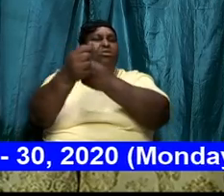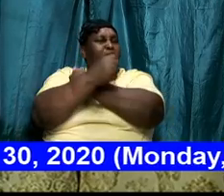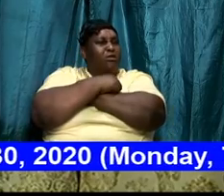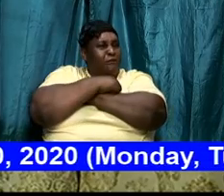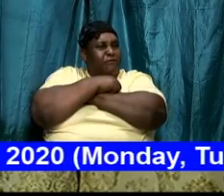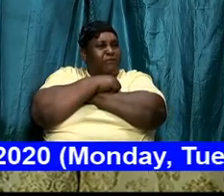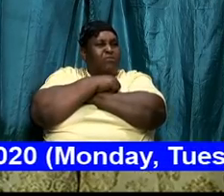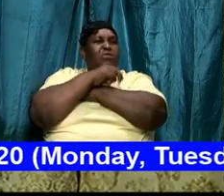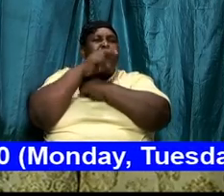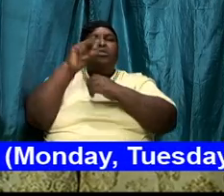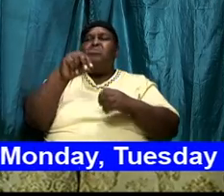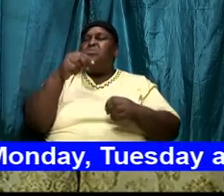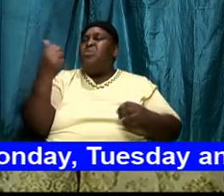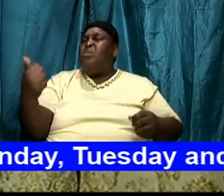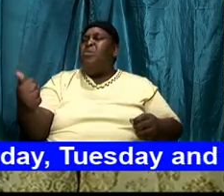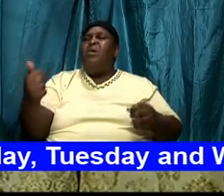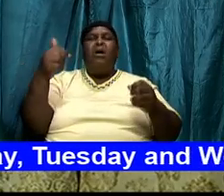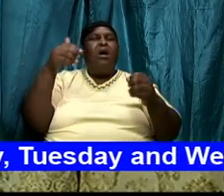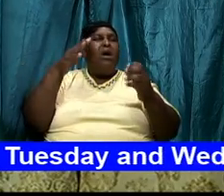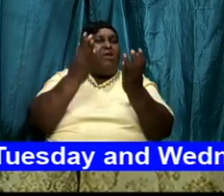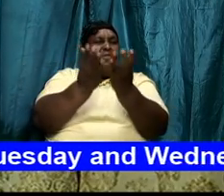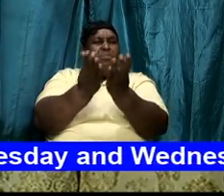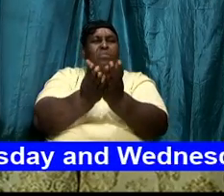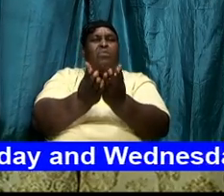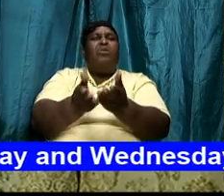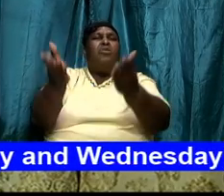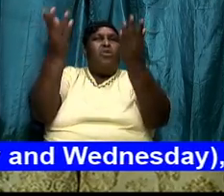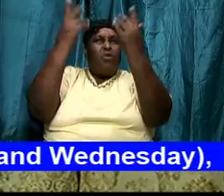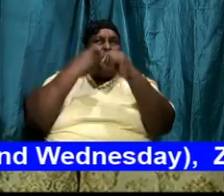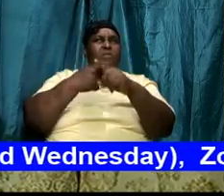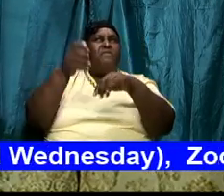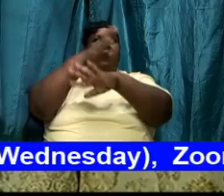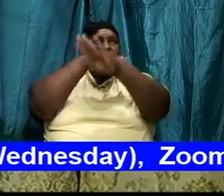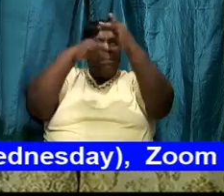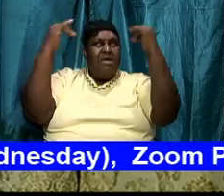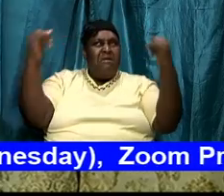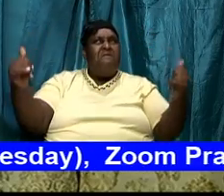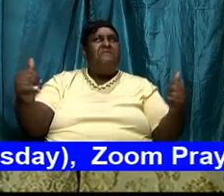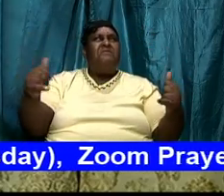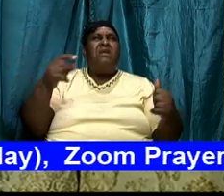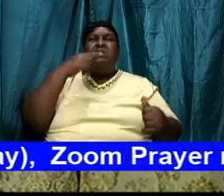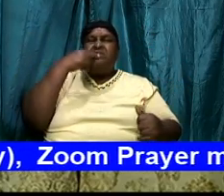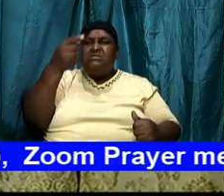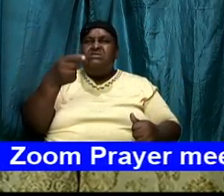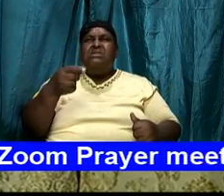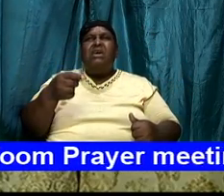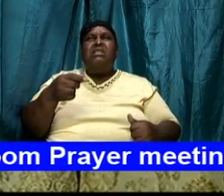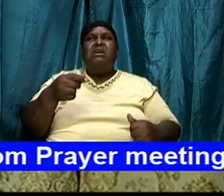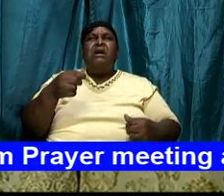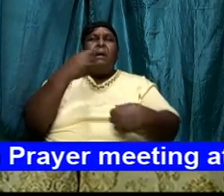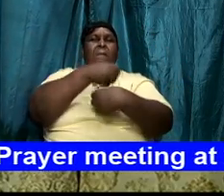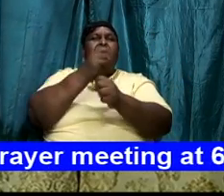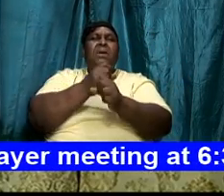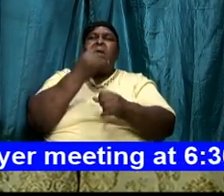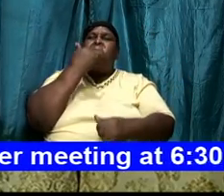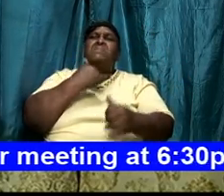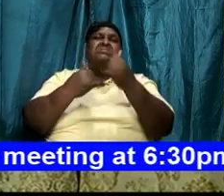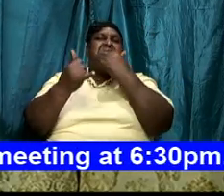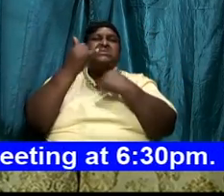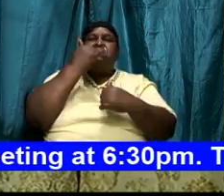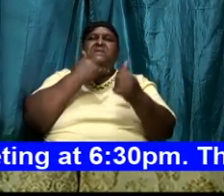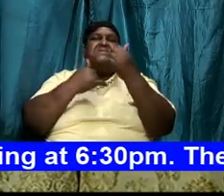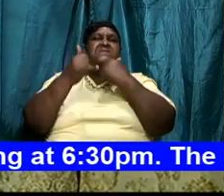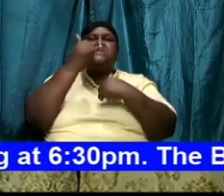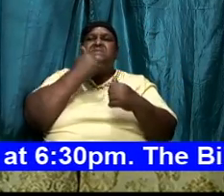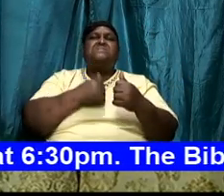no other book is going to come from heaven that's all right we have made an amendment you can from them do your arm